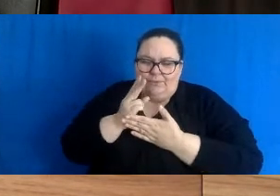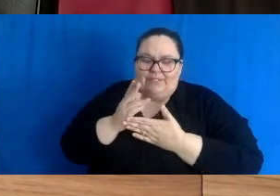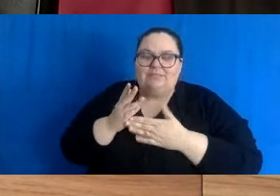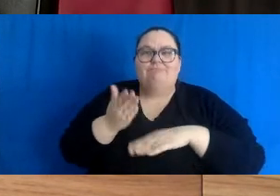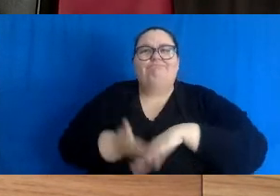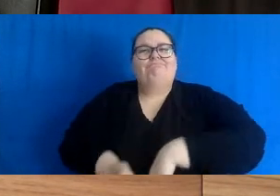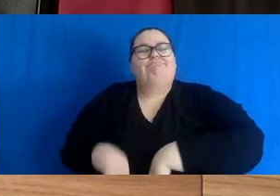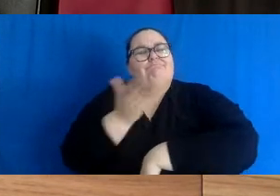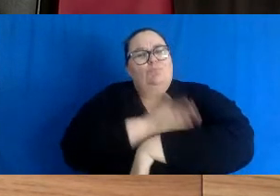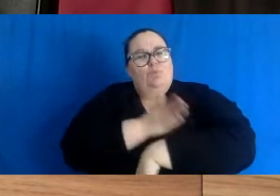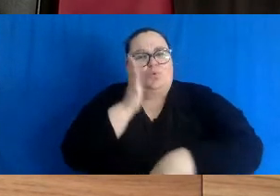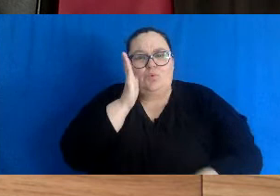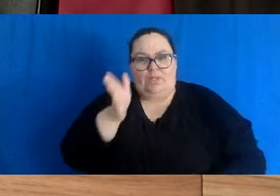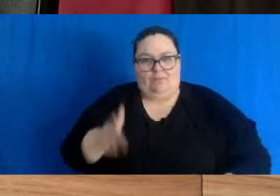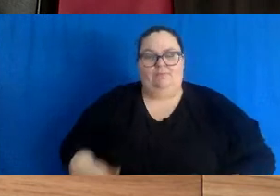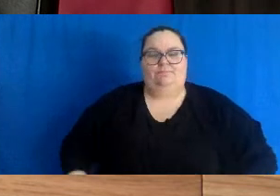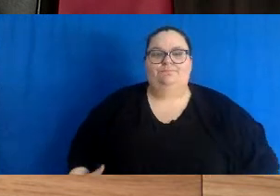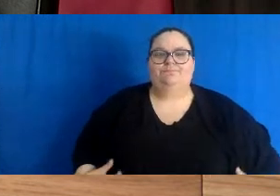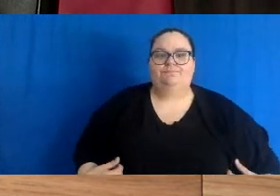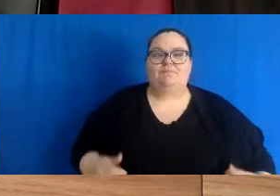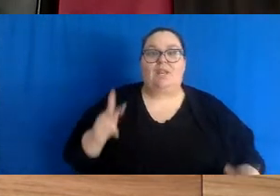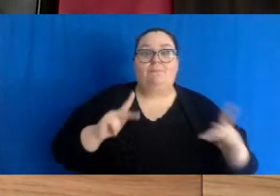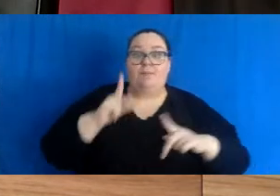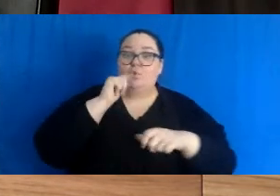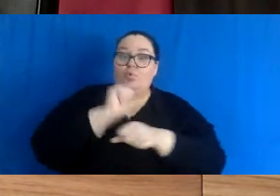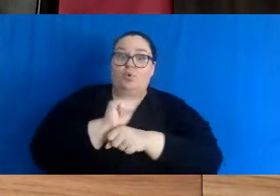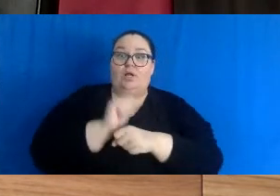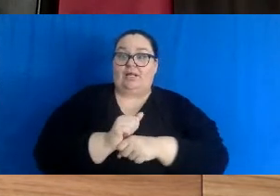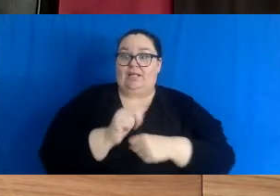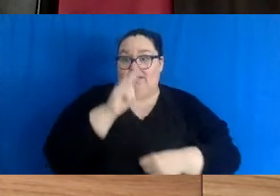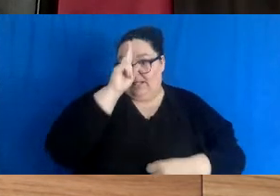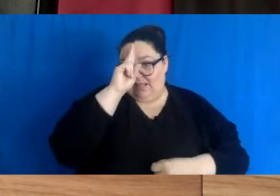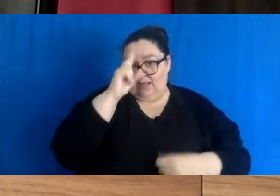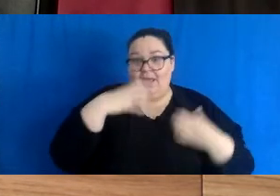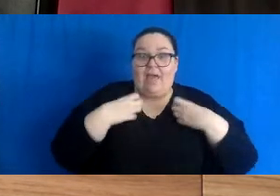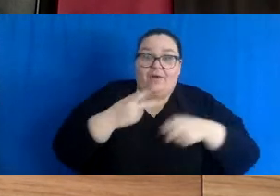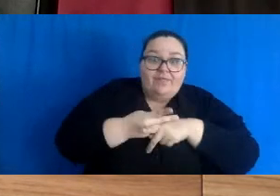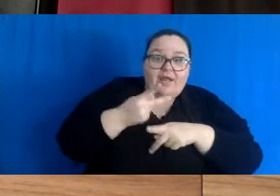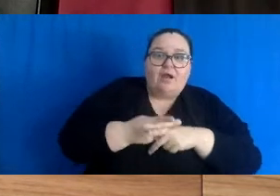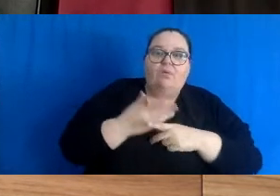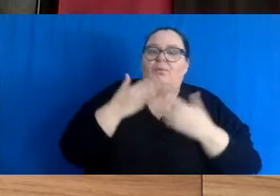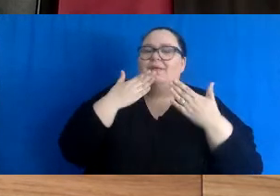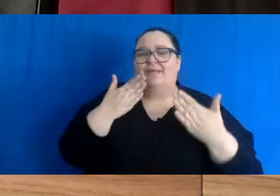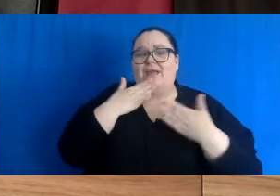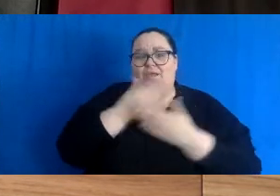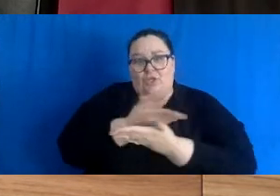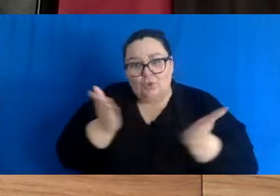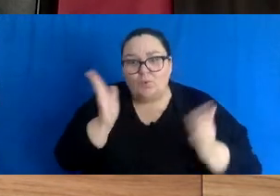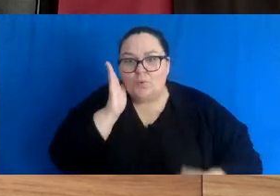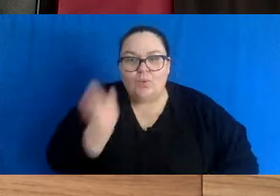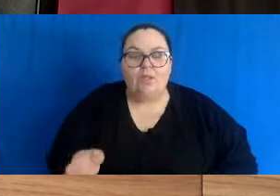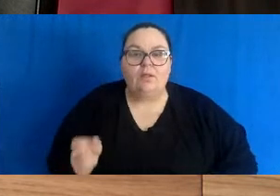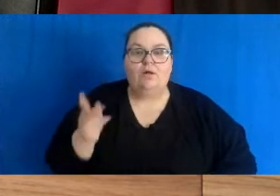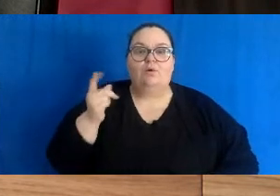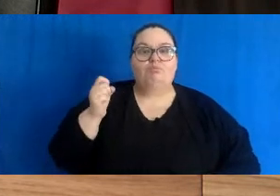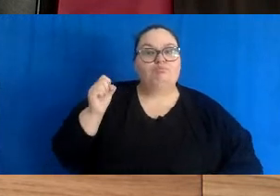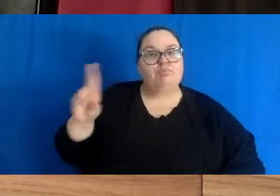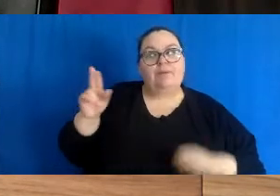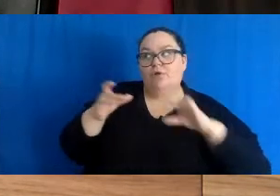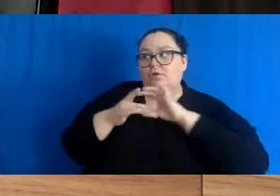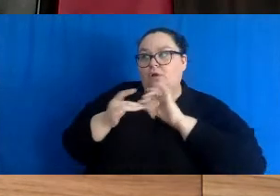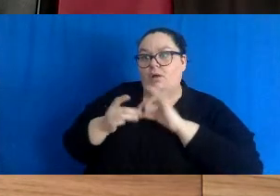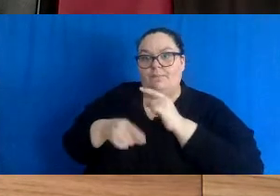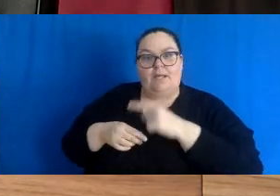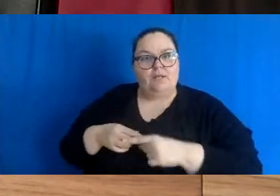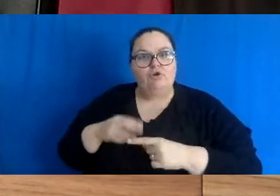People that we look after will be immensely thankful for the New Brunswickers that have done that. You know, as the Premier says, you know,